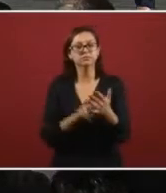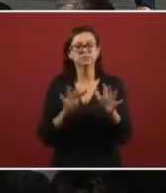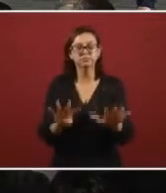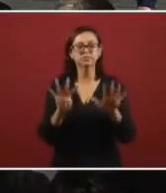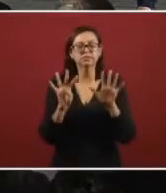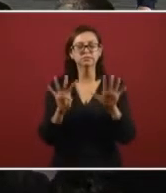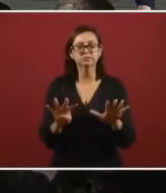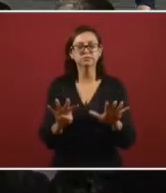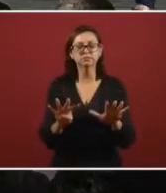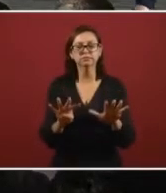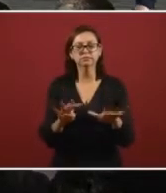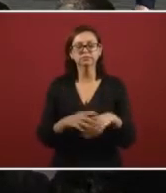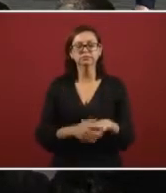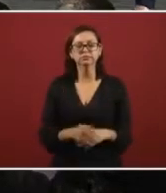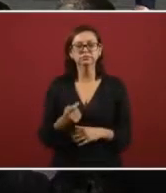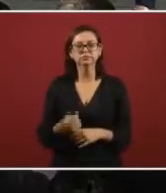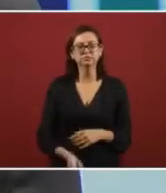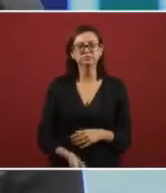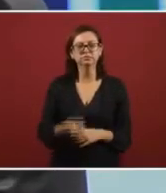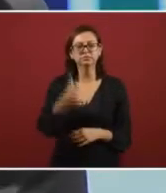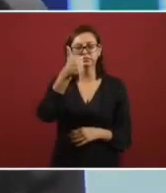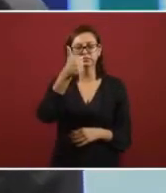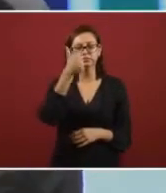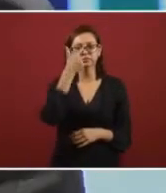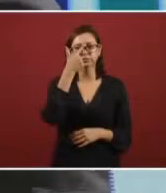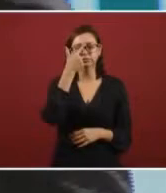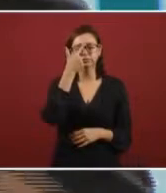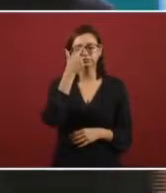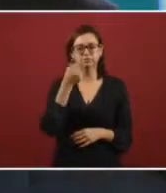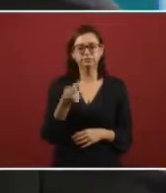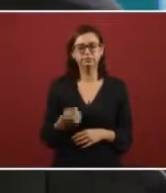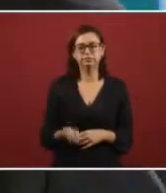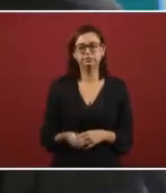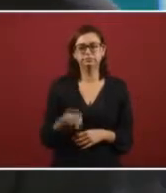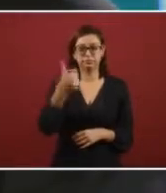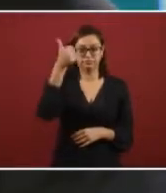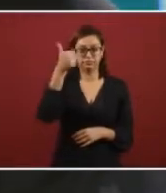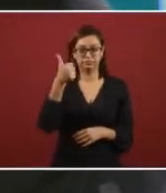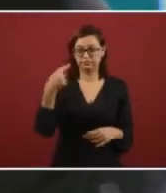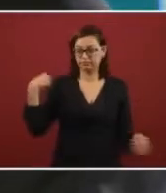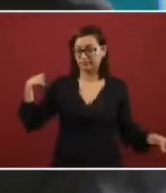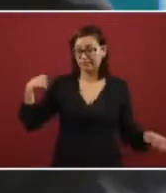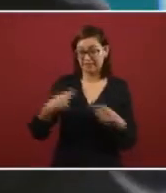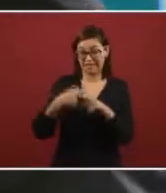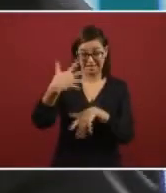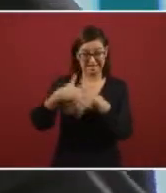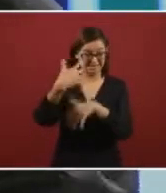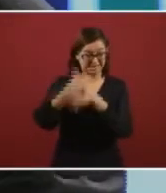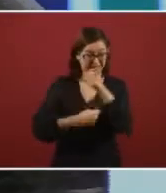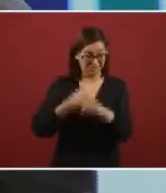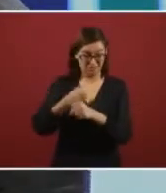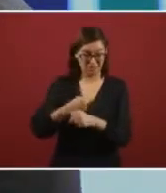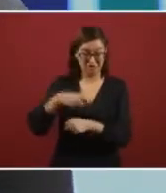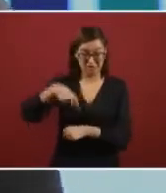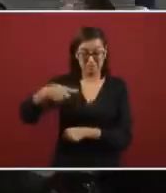2019 in the for the first time in the last 15 years